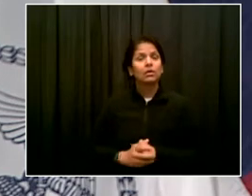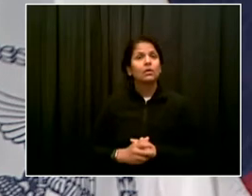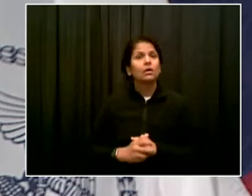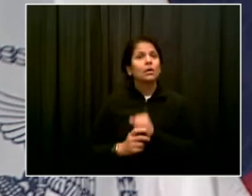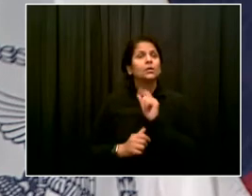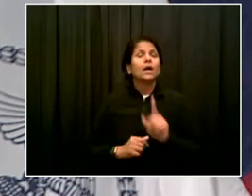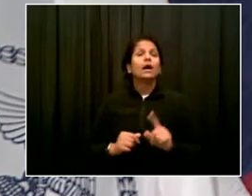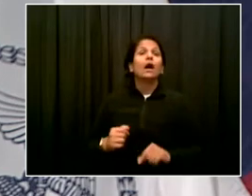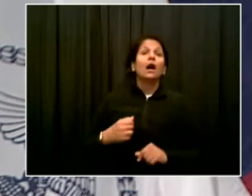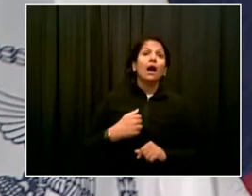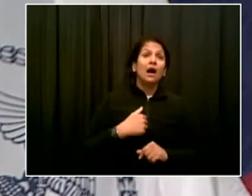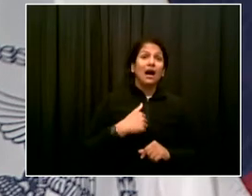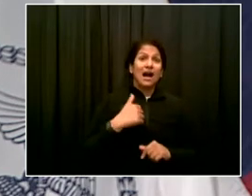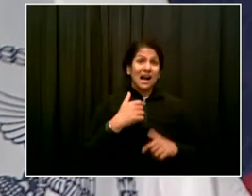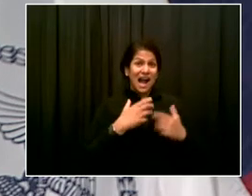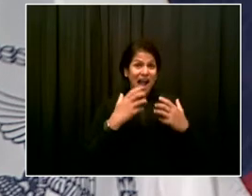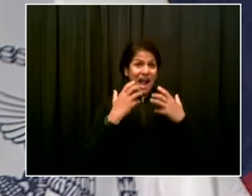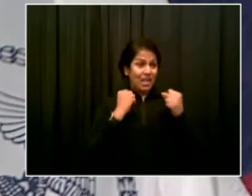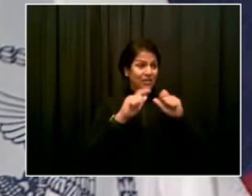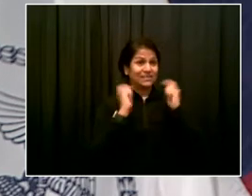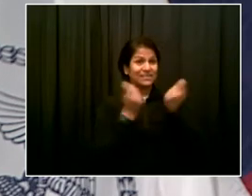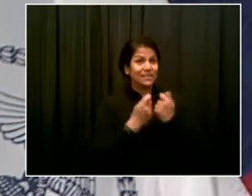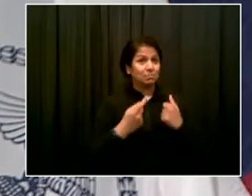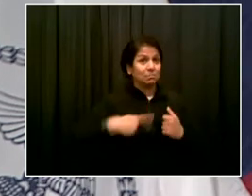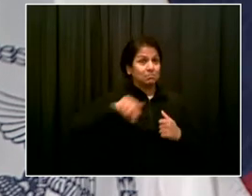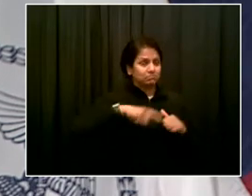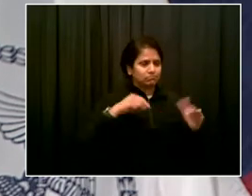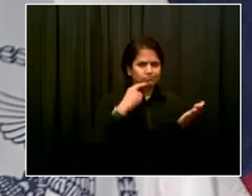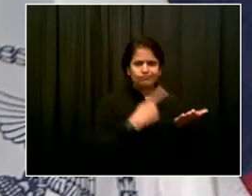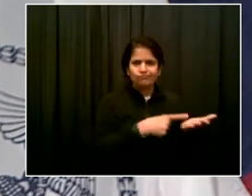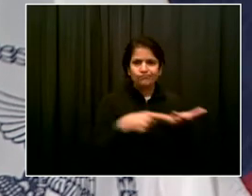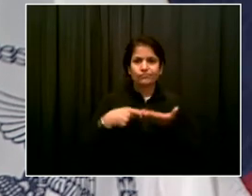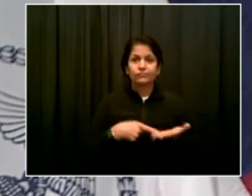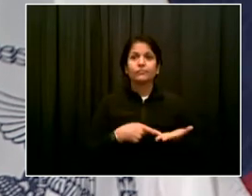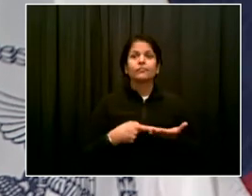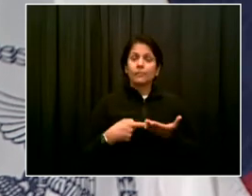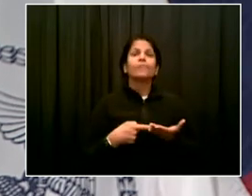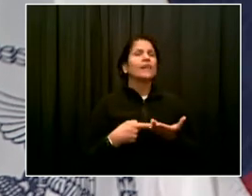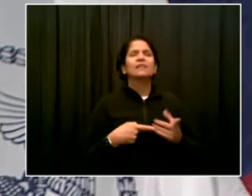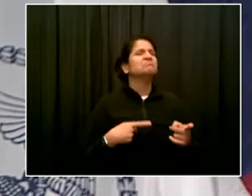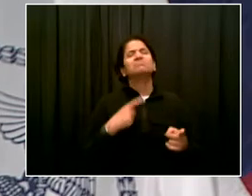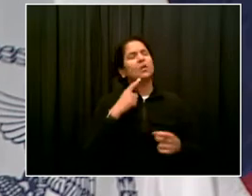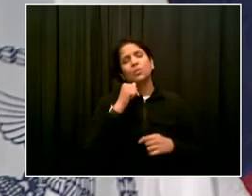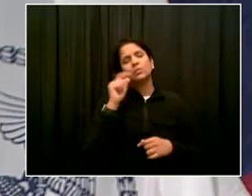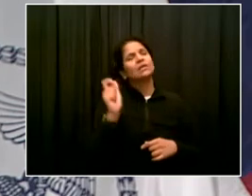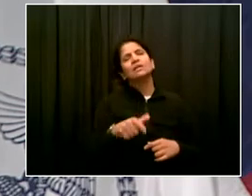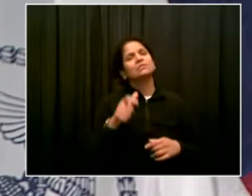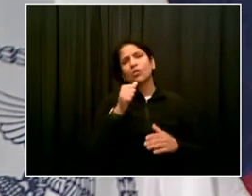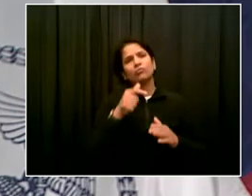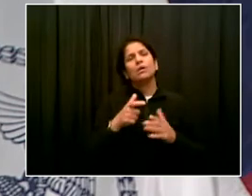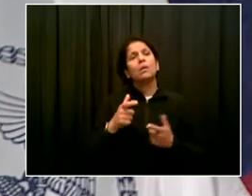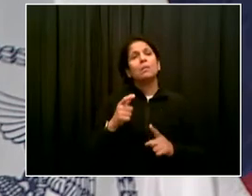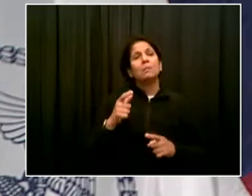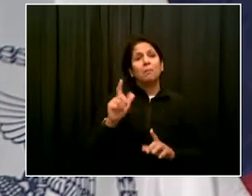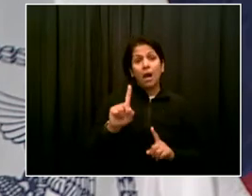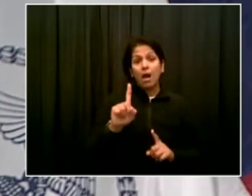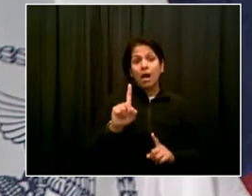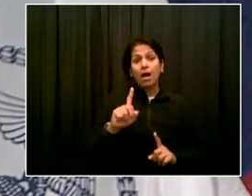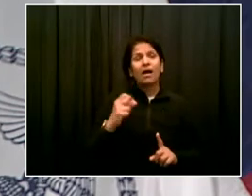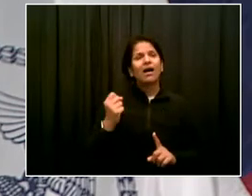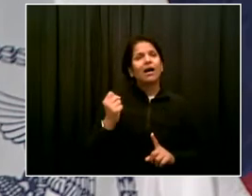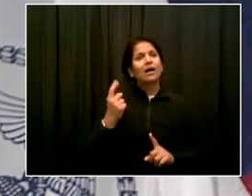mean, it now, again, we're seeing extraordinary